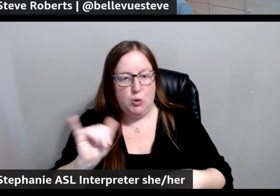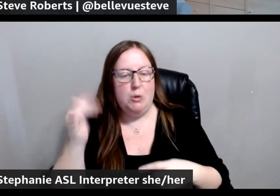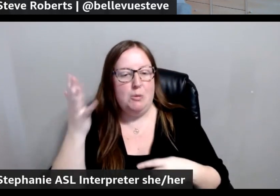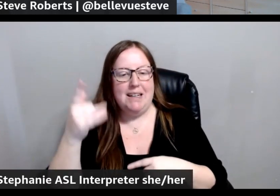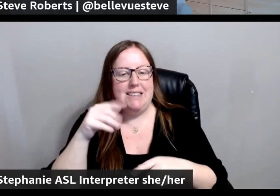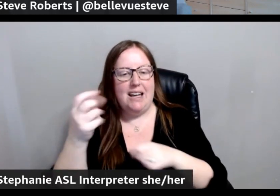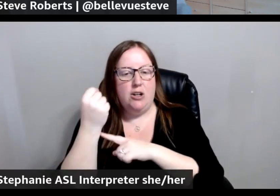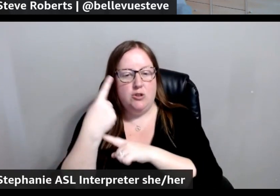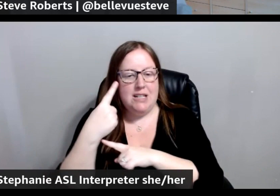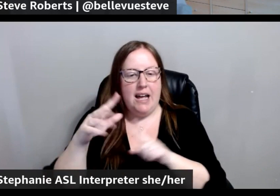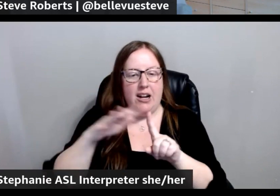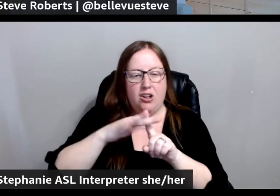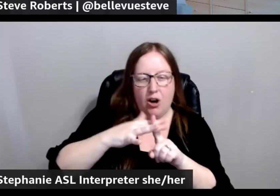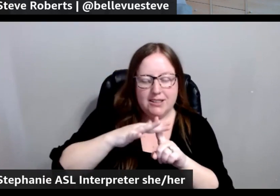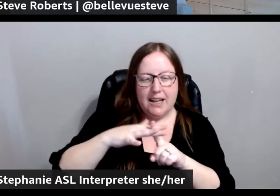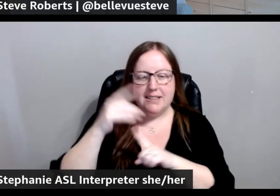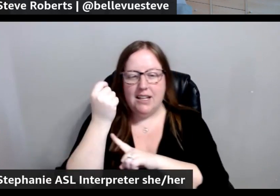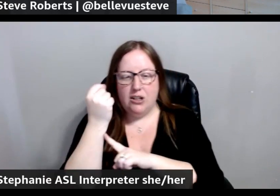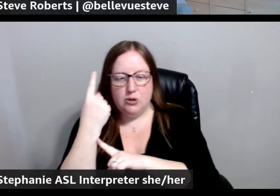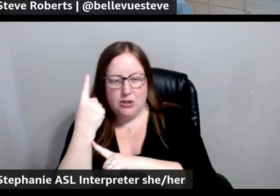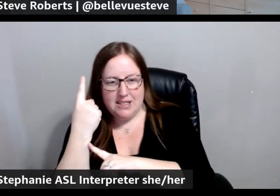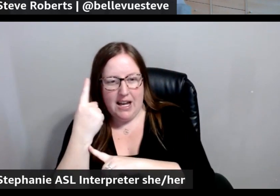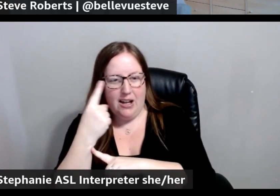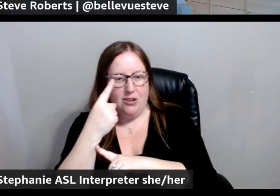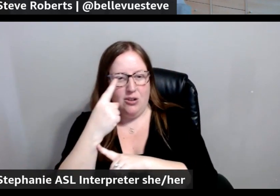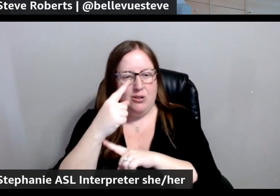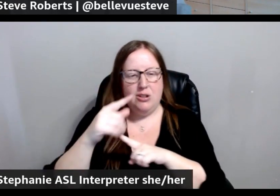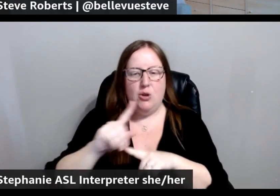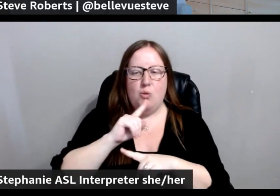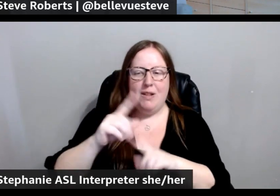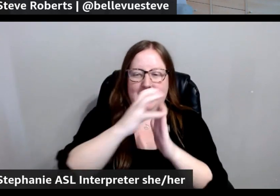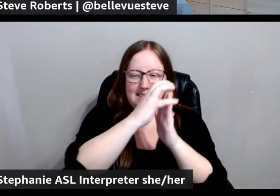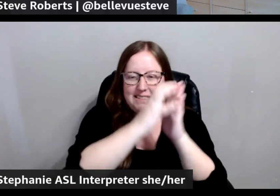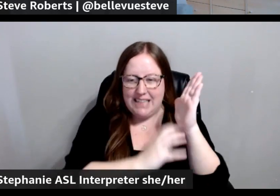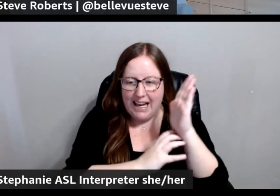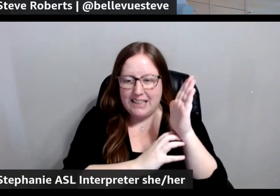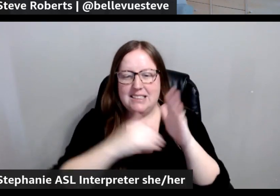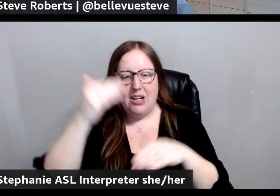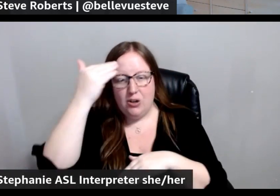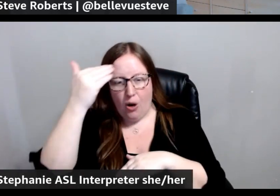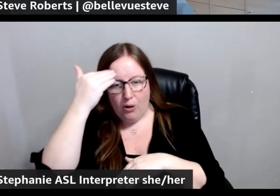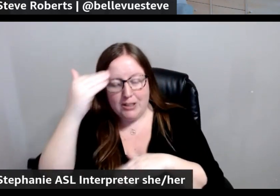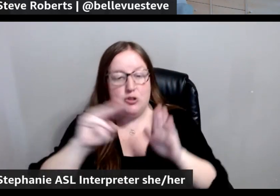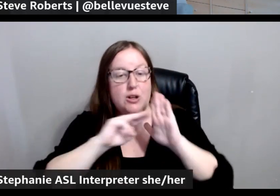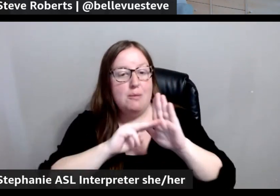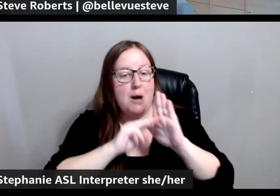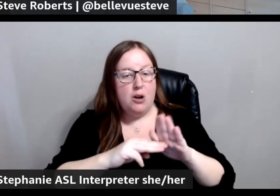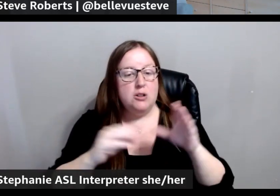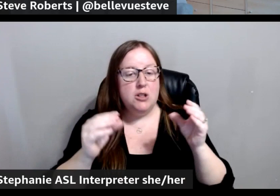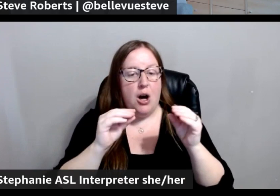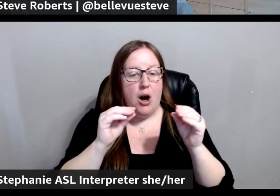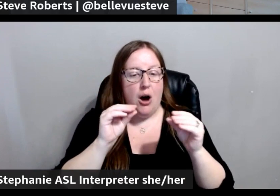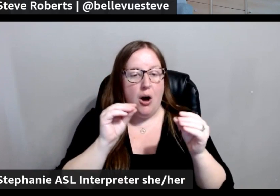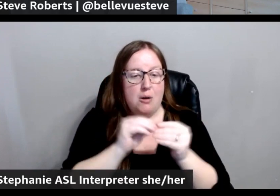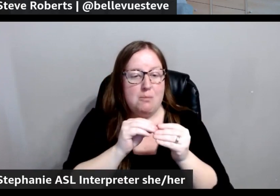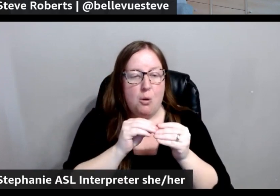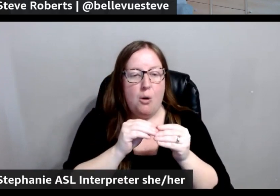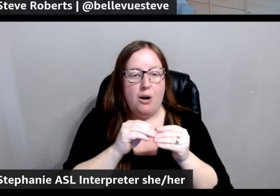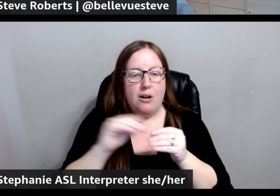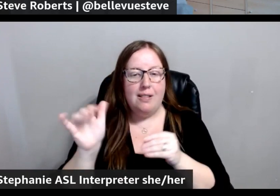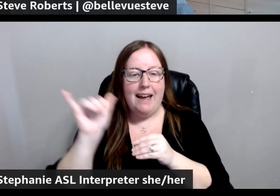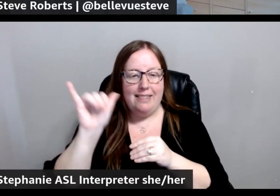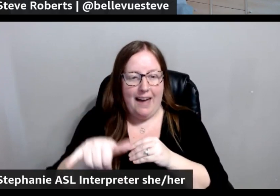they understand context. They understand whole bodies of text and knowledge. And these models are much more like the